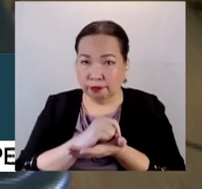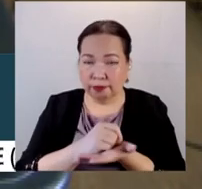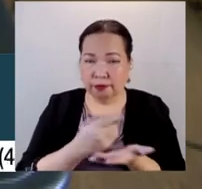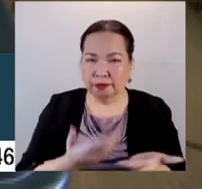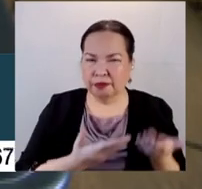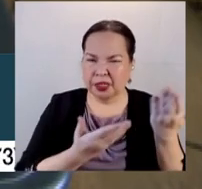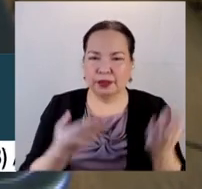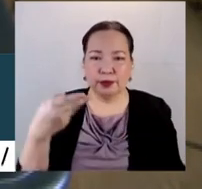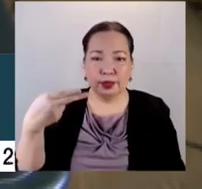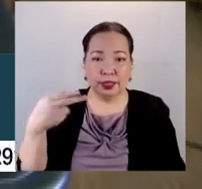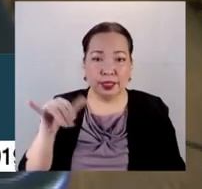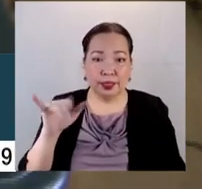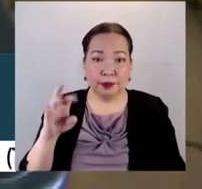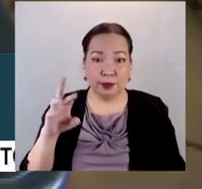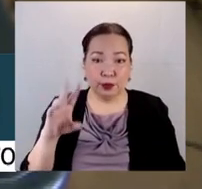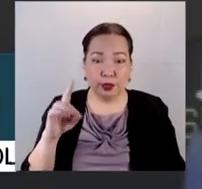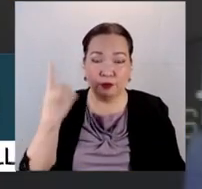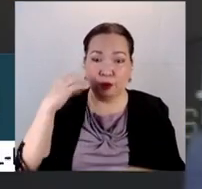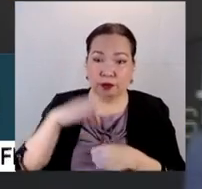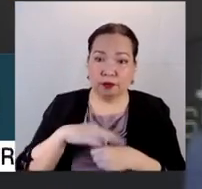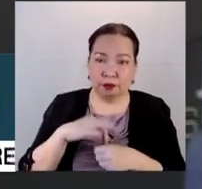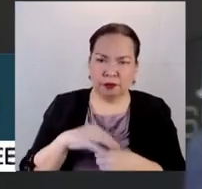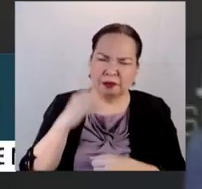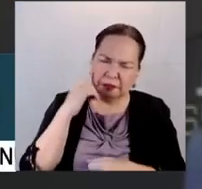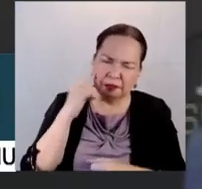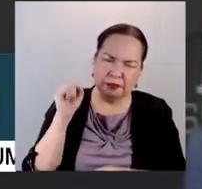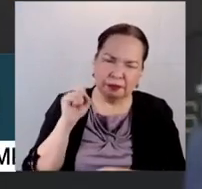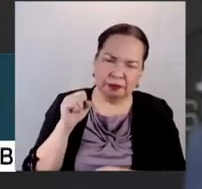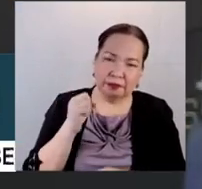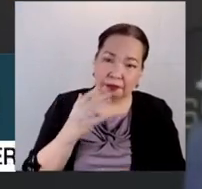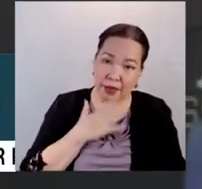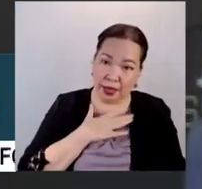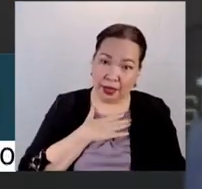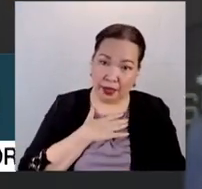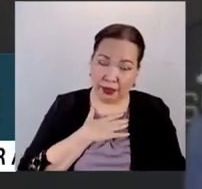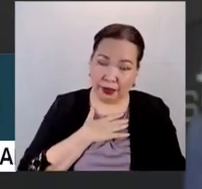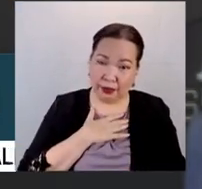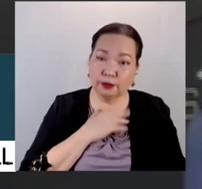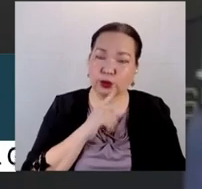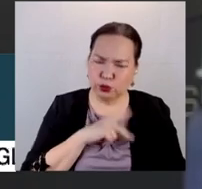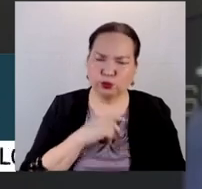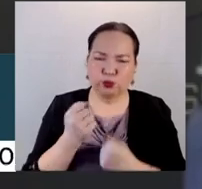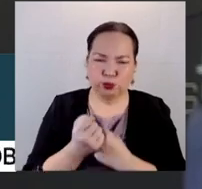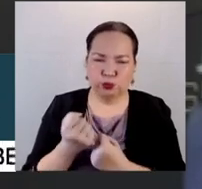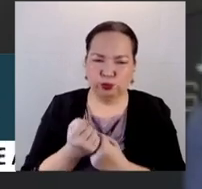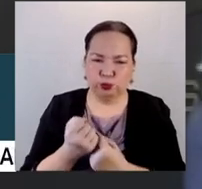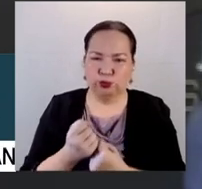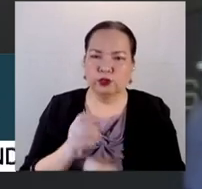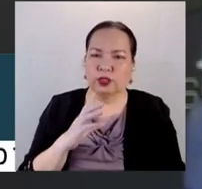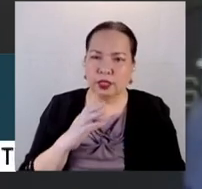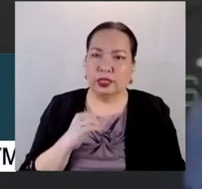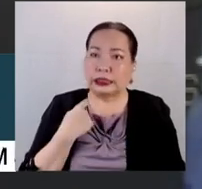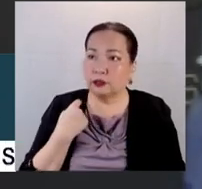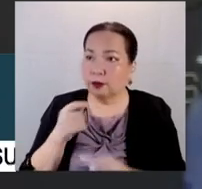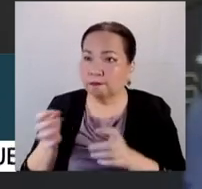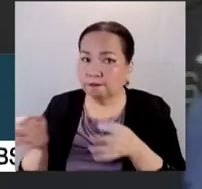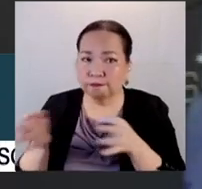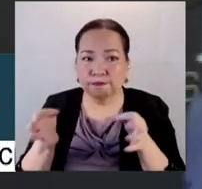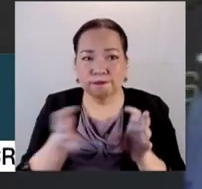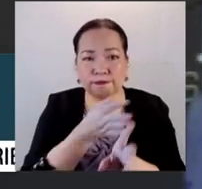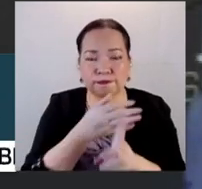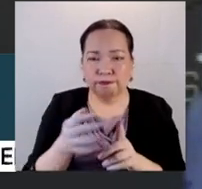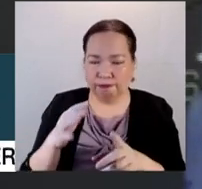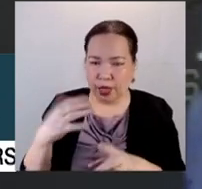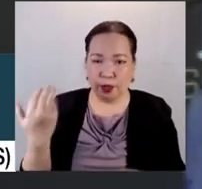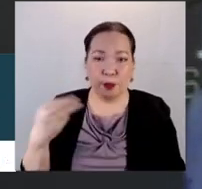hybrid system of election, definitely, at least, personally, I will support that. And I will try to convince the members of the Commission,